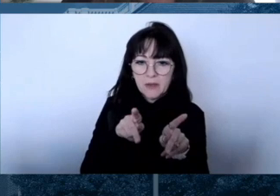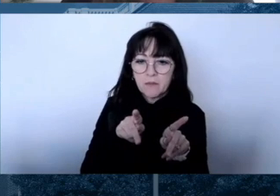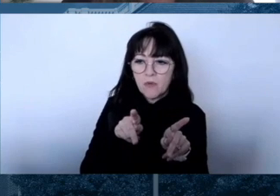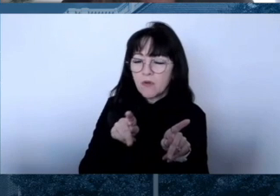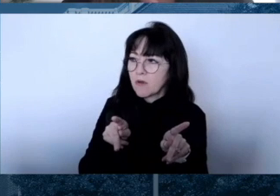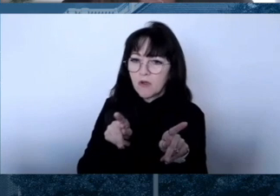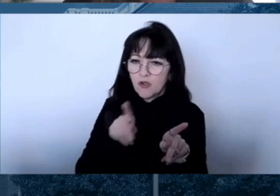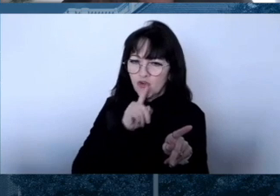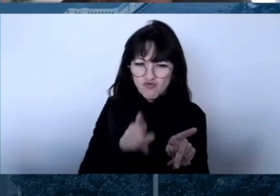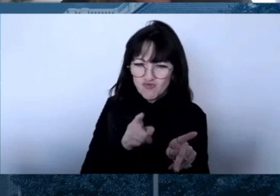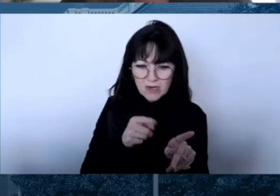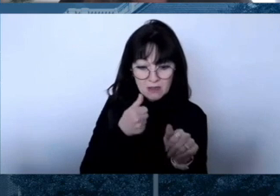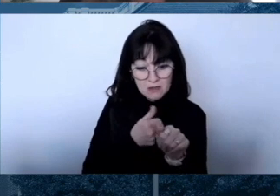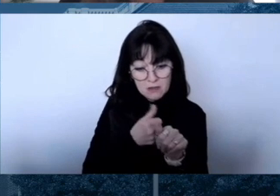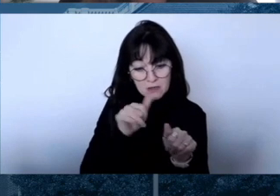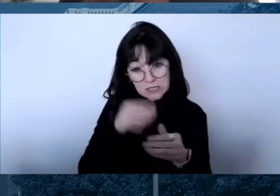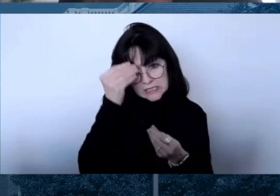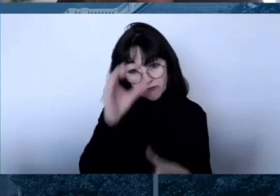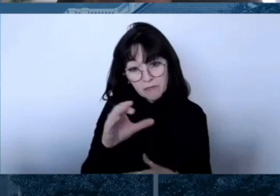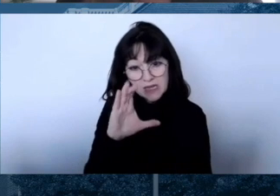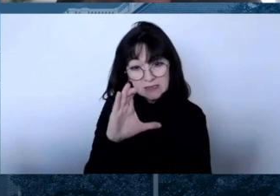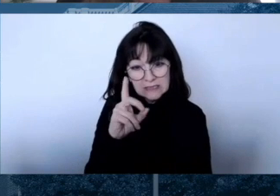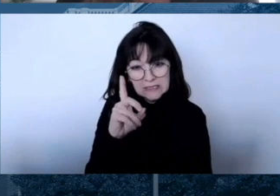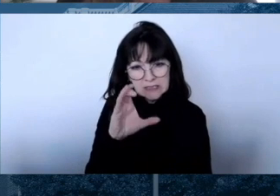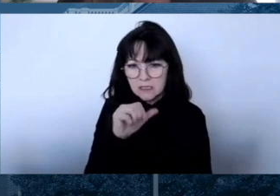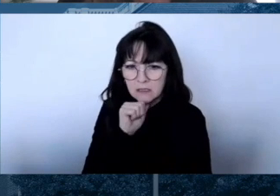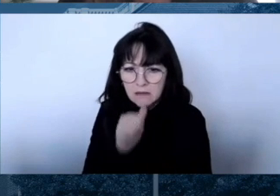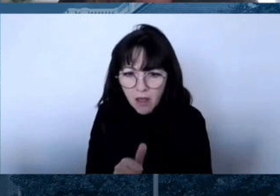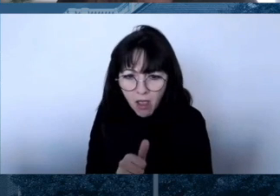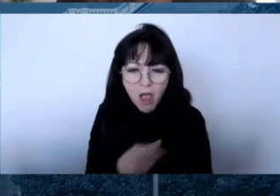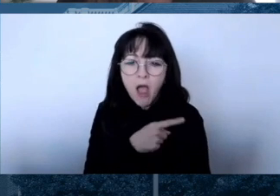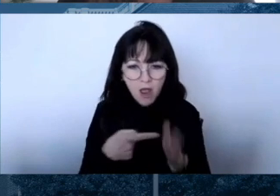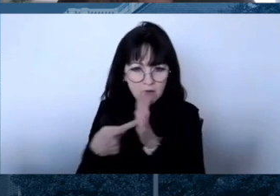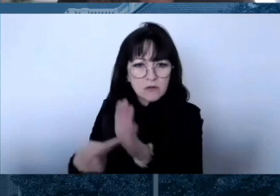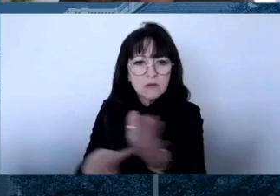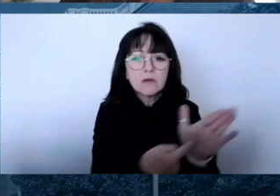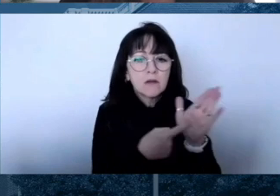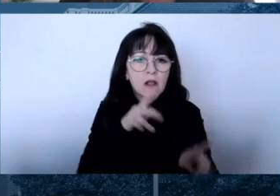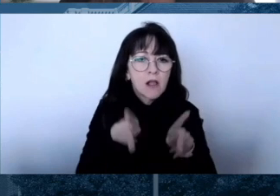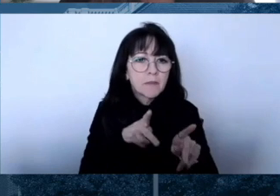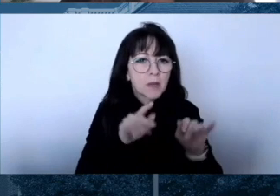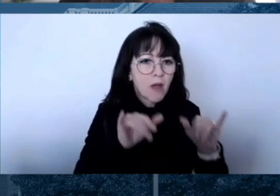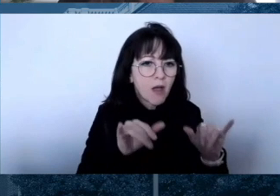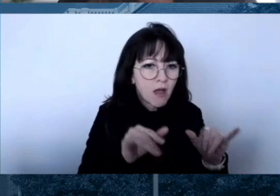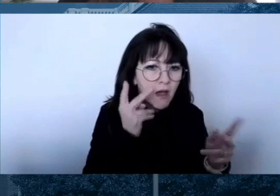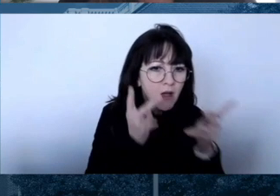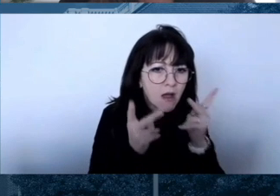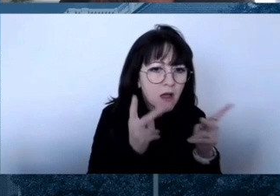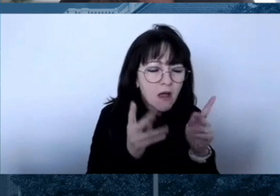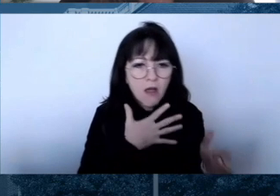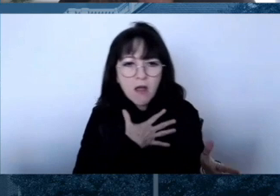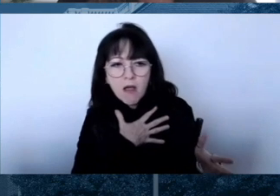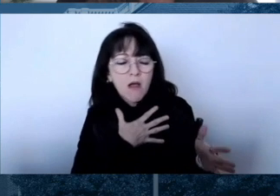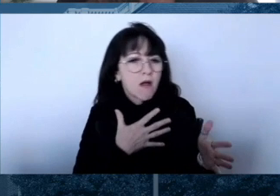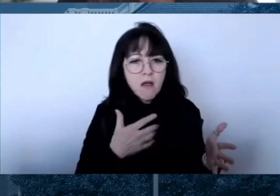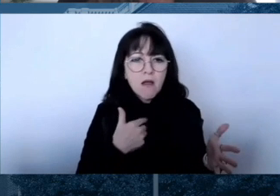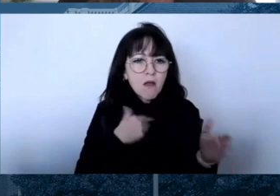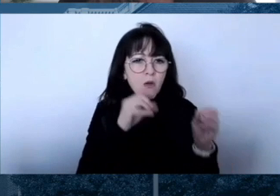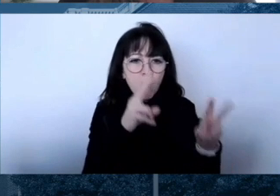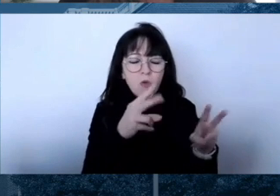epidemiologist, this one drives me nuts. Too often, we see people choosing the number that supports